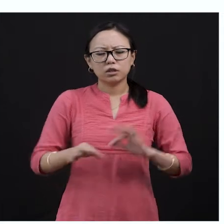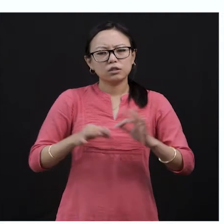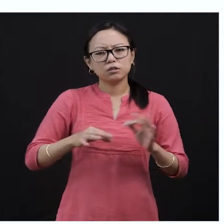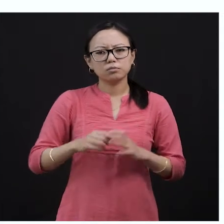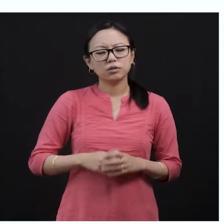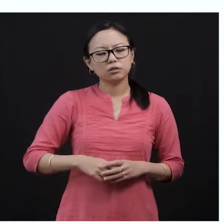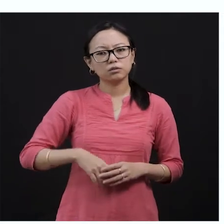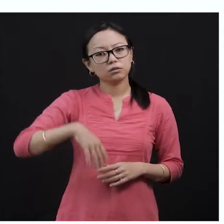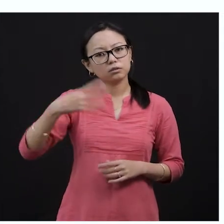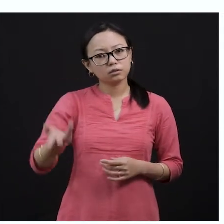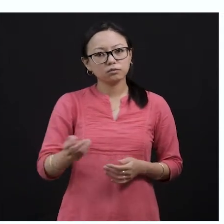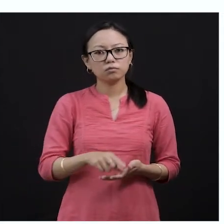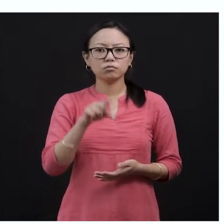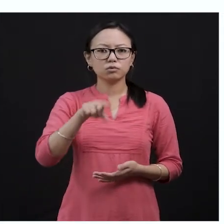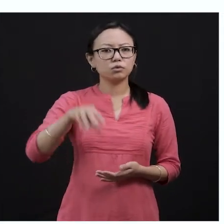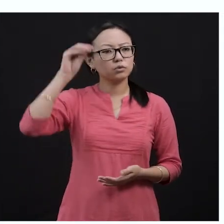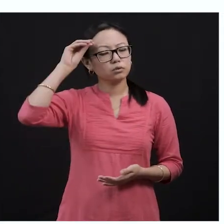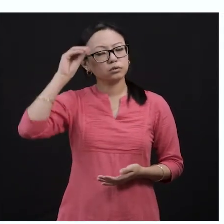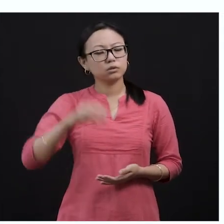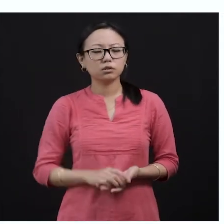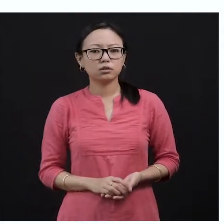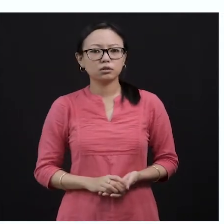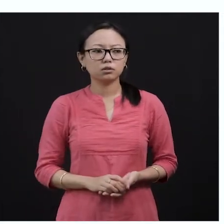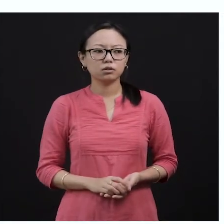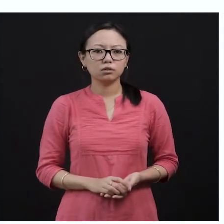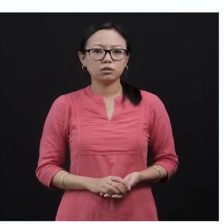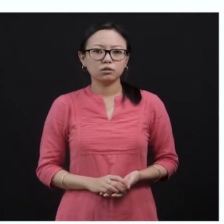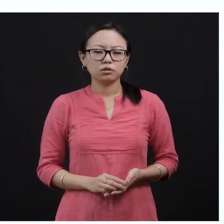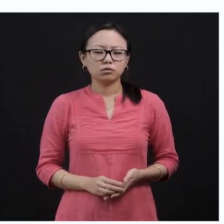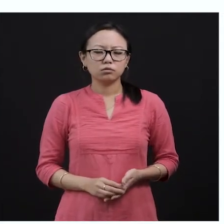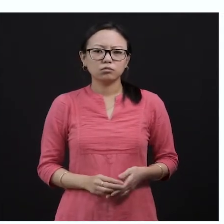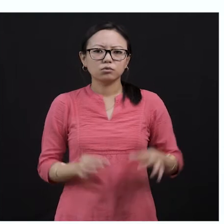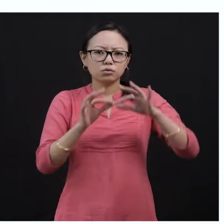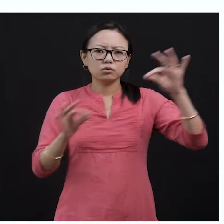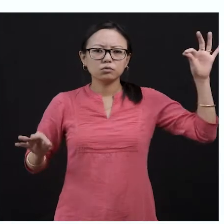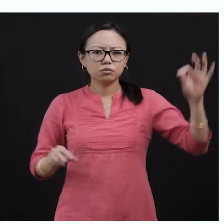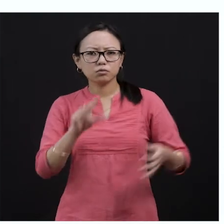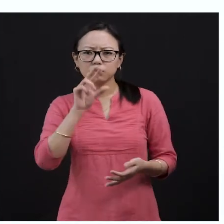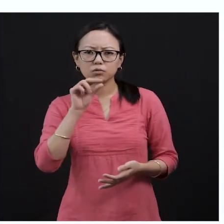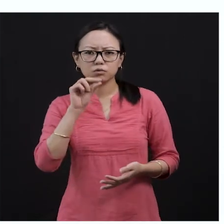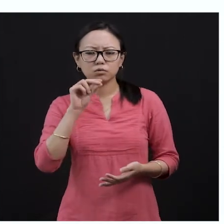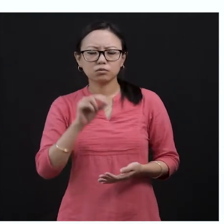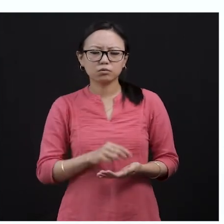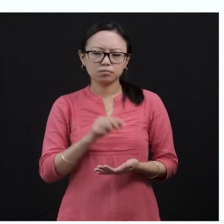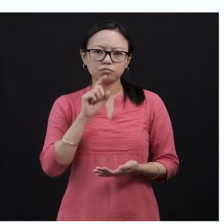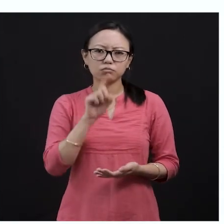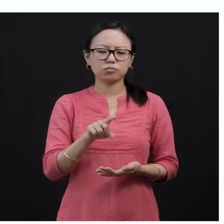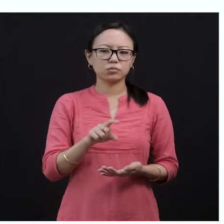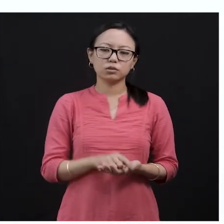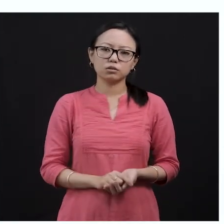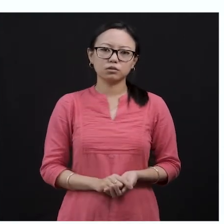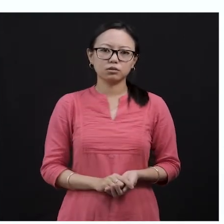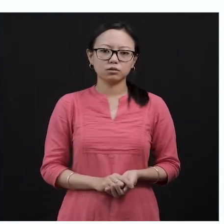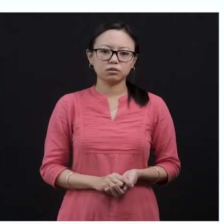things that you are going to learn is you will learn to read the story with fluency. You know what is fluency? Right? Without